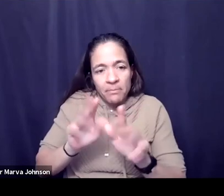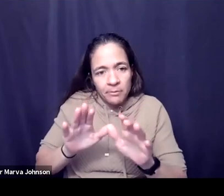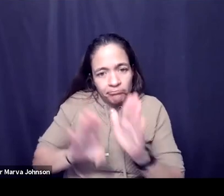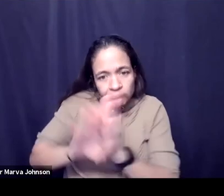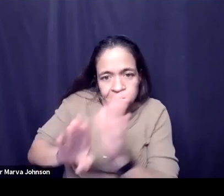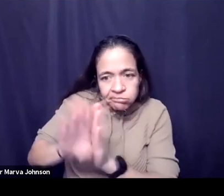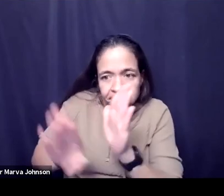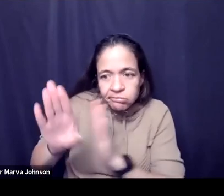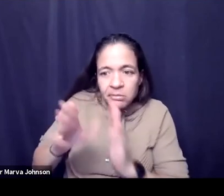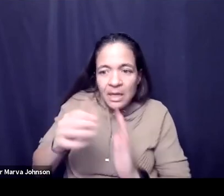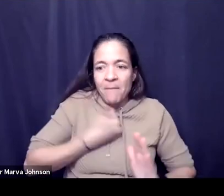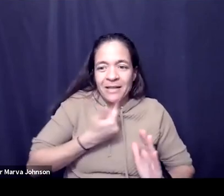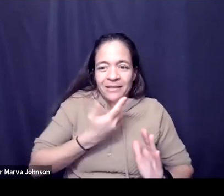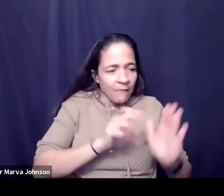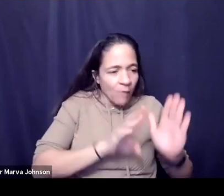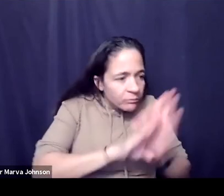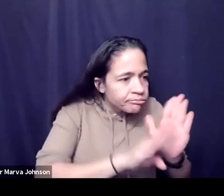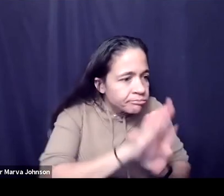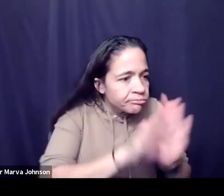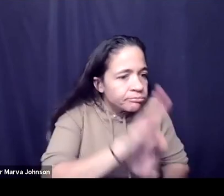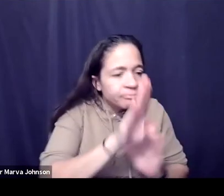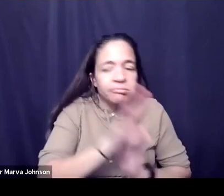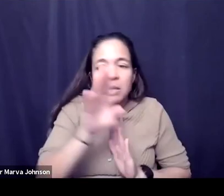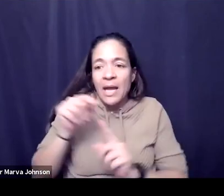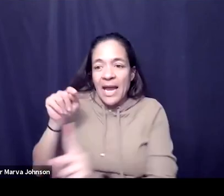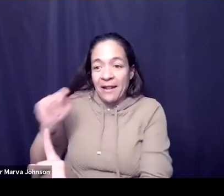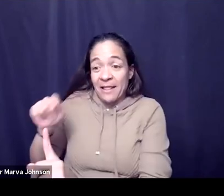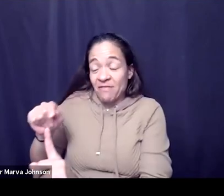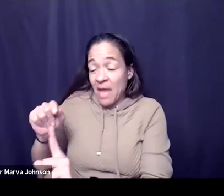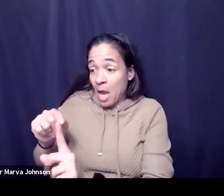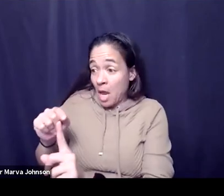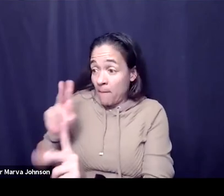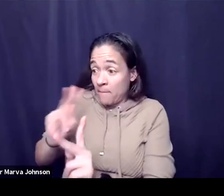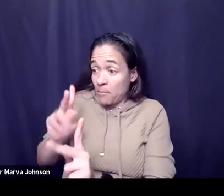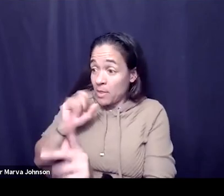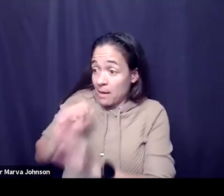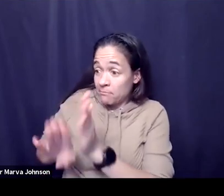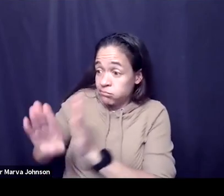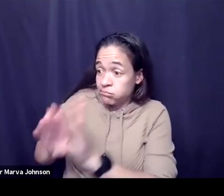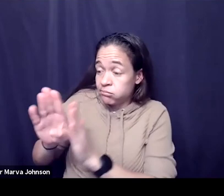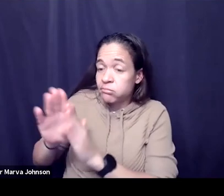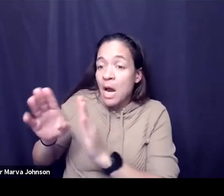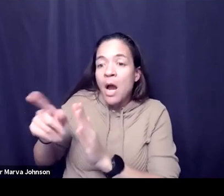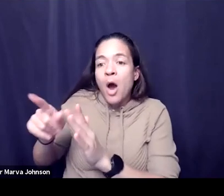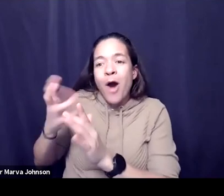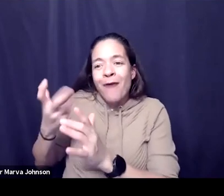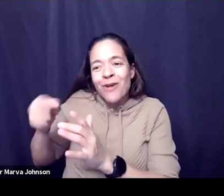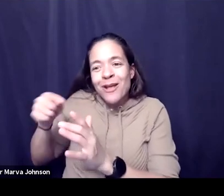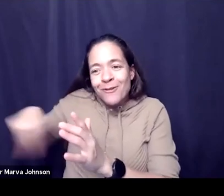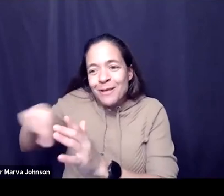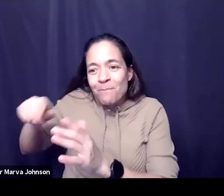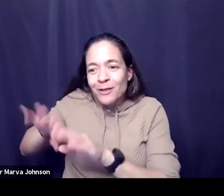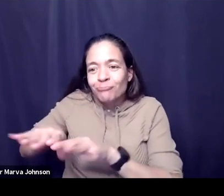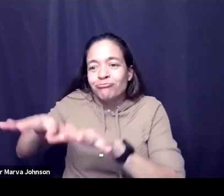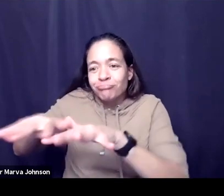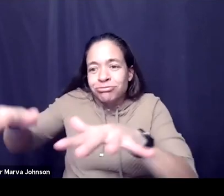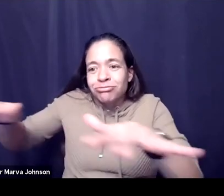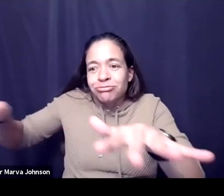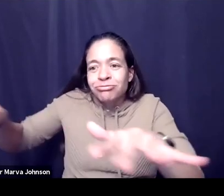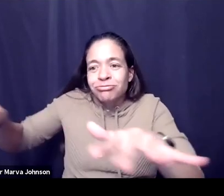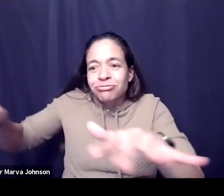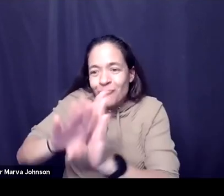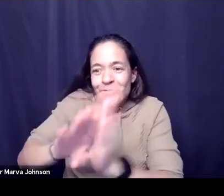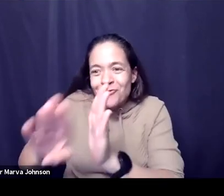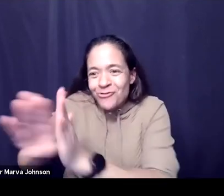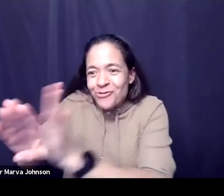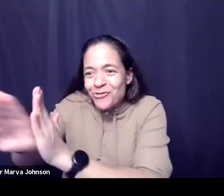um create those opportunities for others i i believe great leaders go create more leaders and we i got to see what it